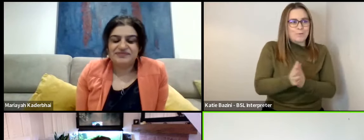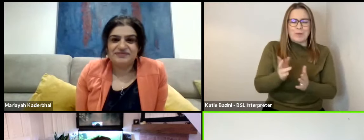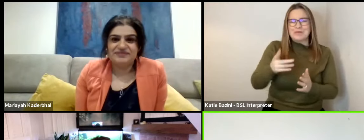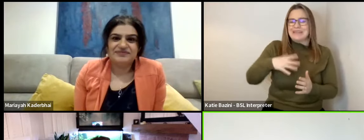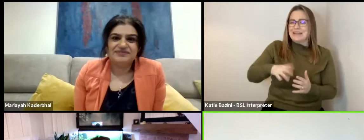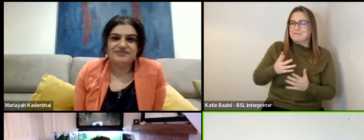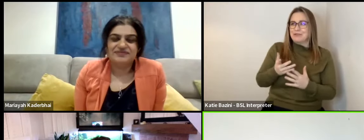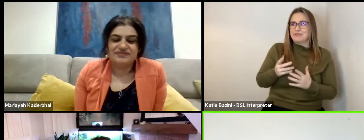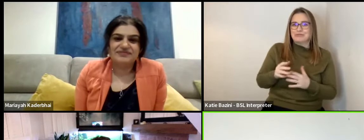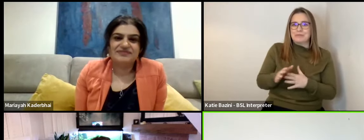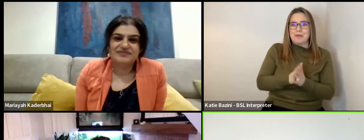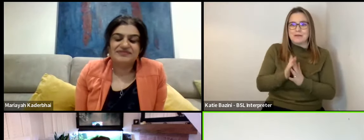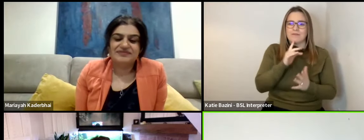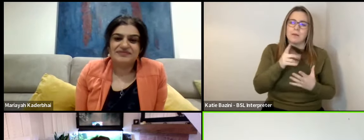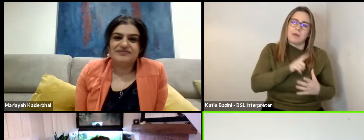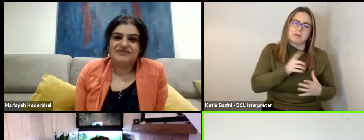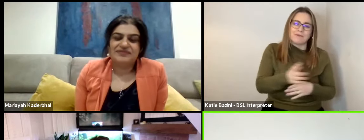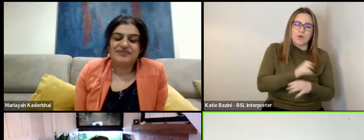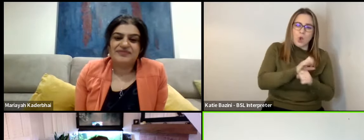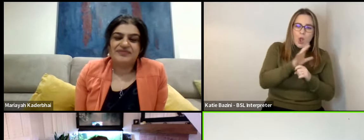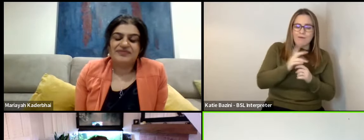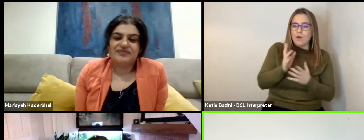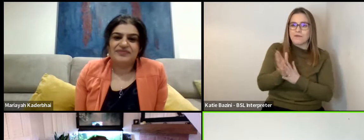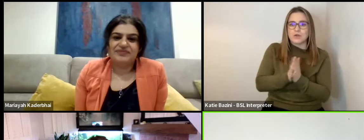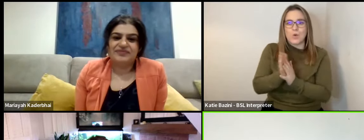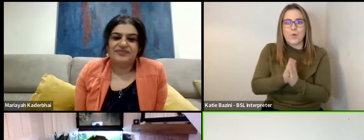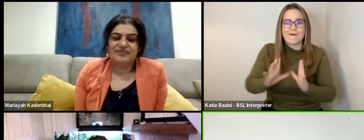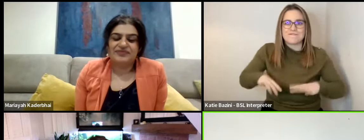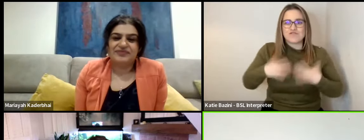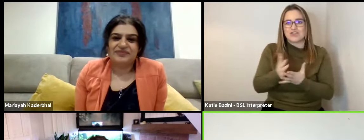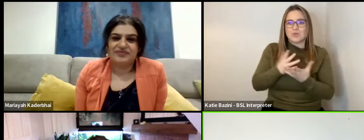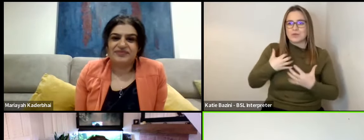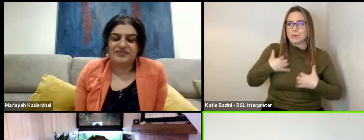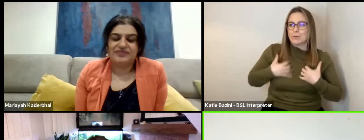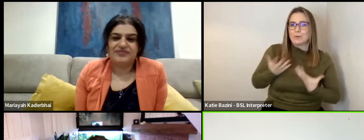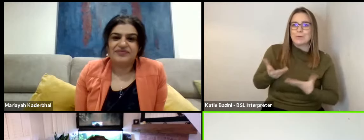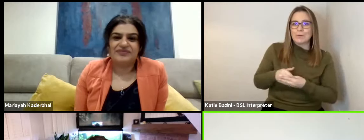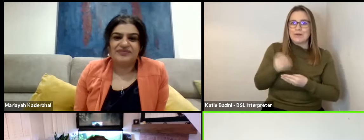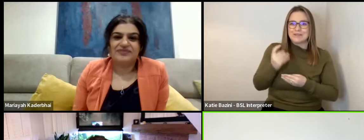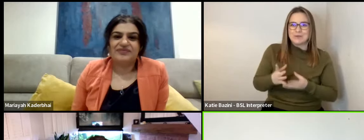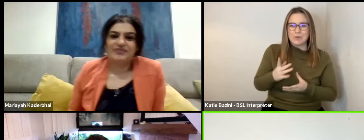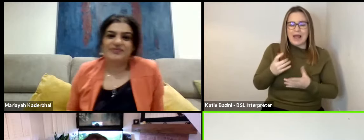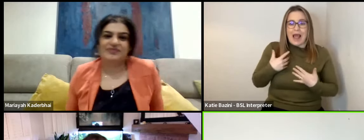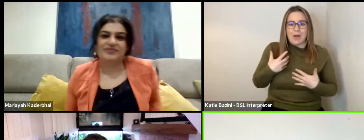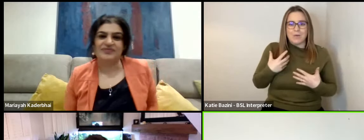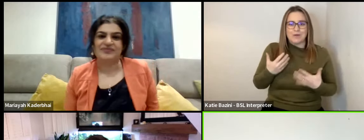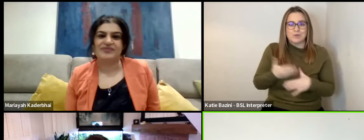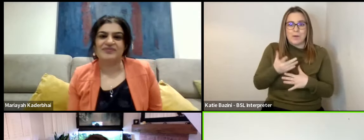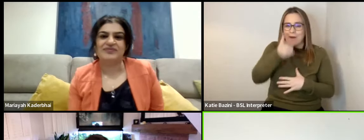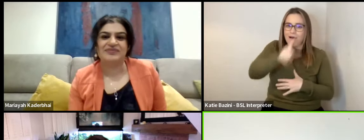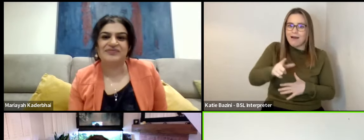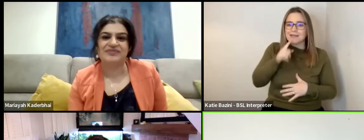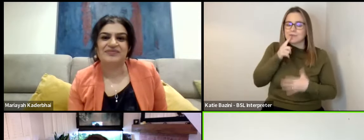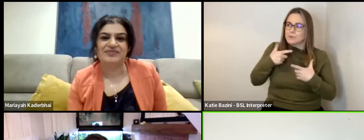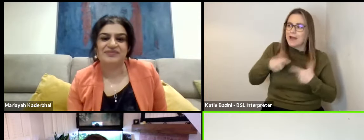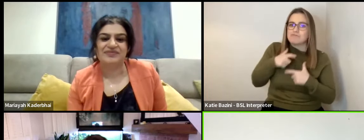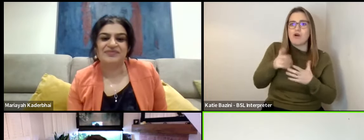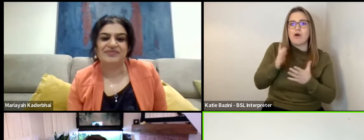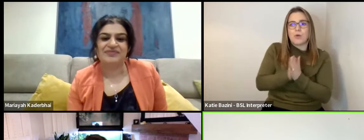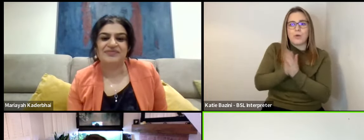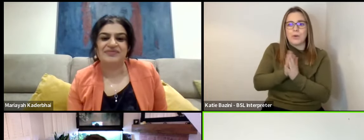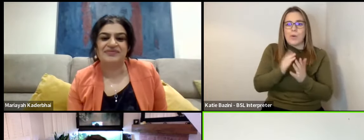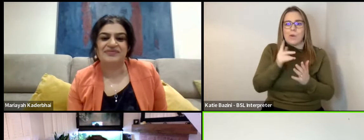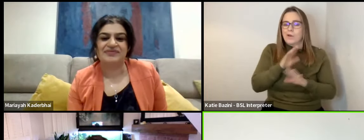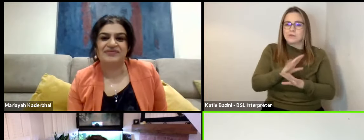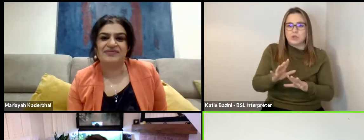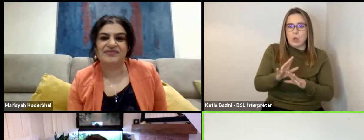it, especially with COVID stopping production, we all got that fresh feeling of quite how unique what we do is and how lucky we are to do it and how not to take